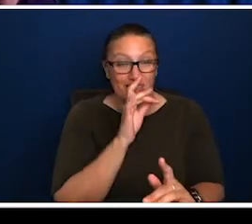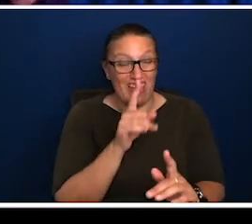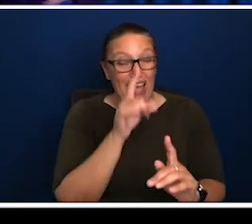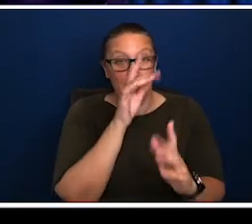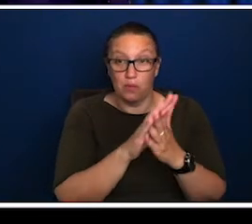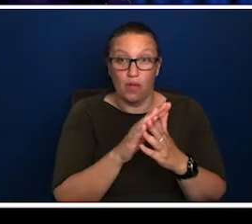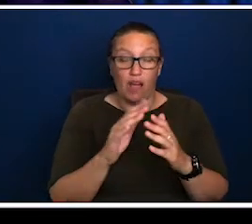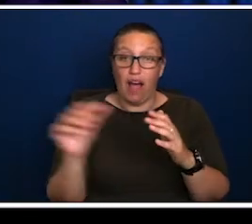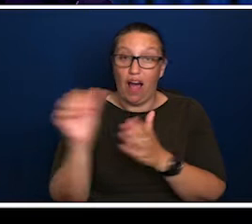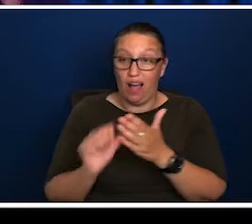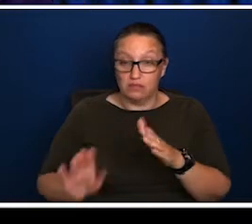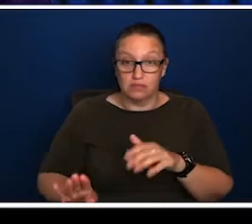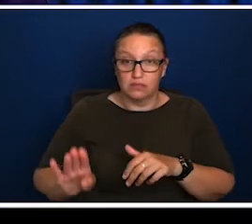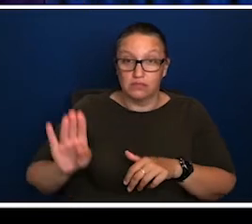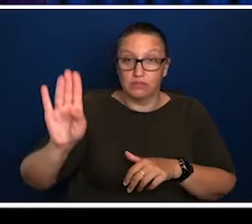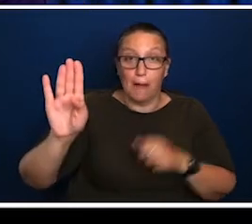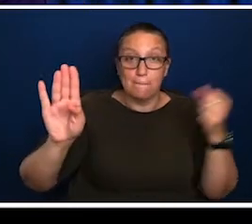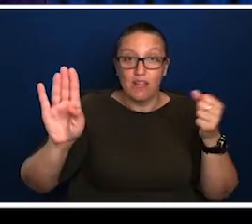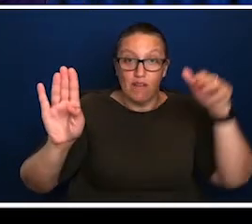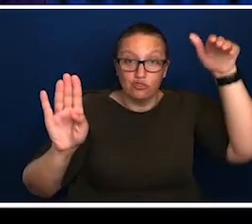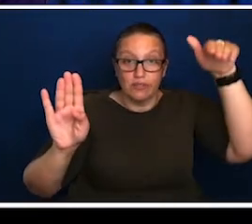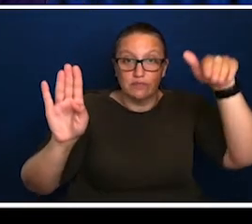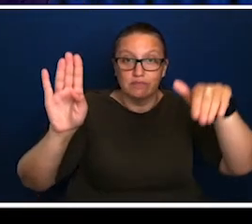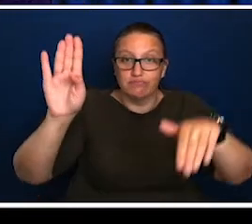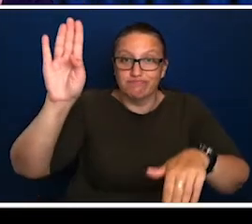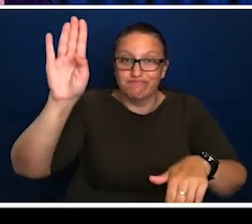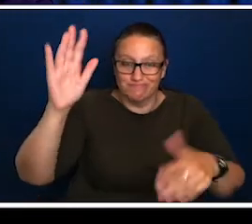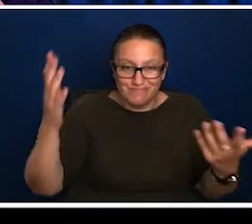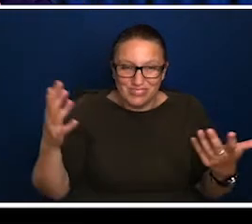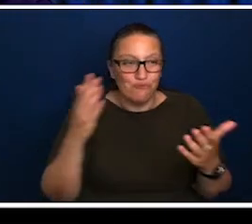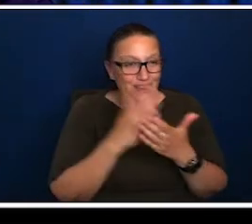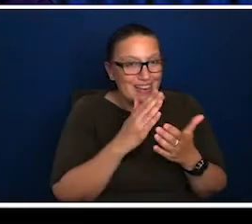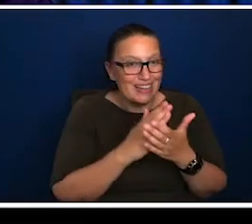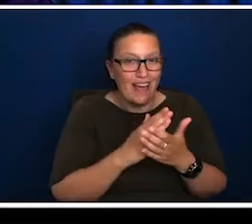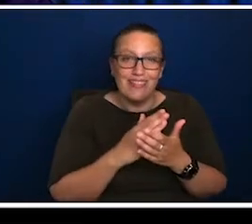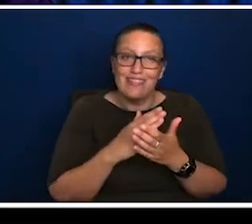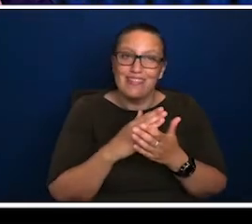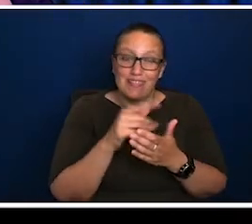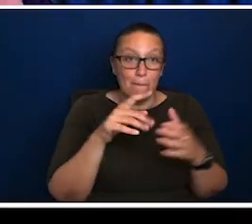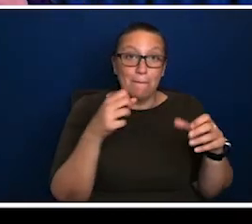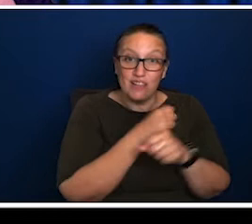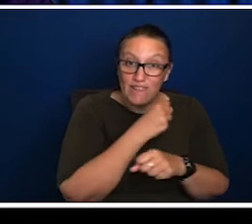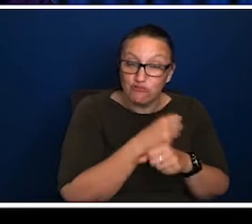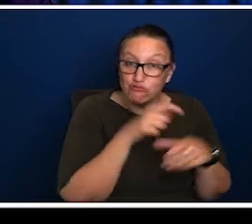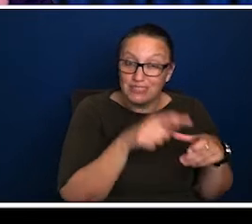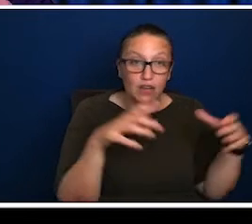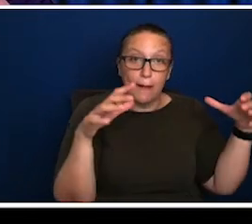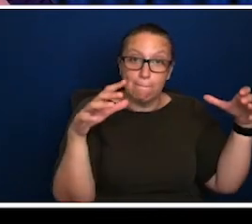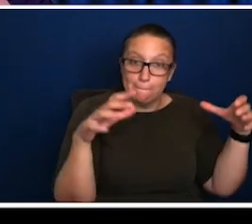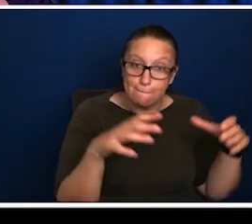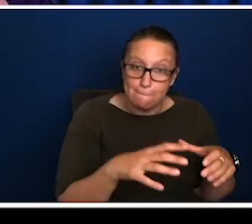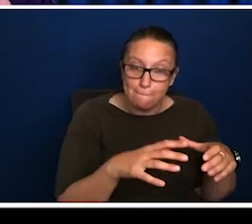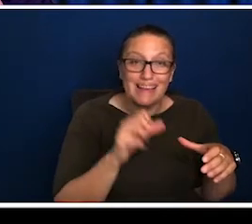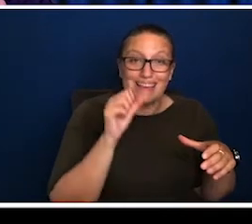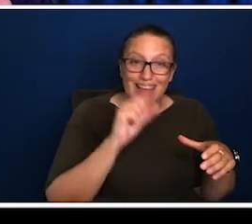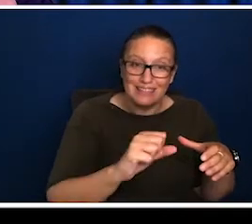decline, past the arts on the way down. So it's actually physically smaller and its contribution, it still employs more